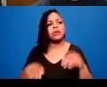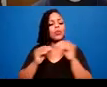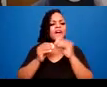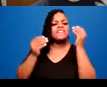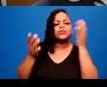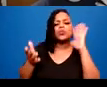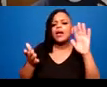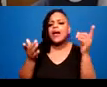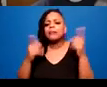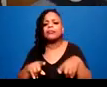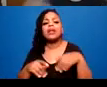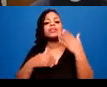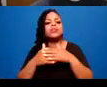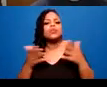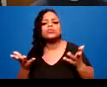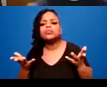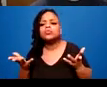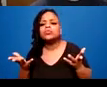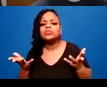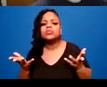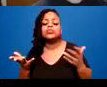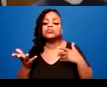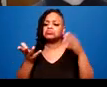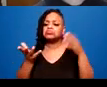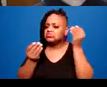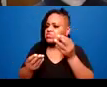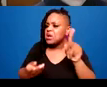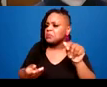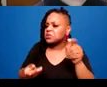around context and future.